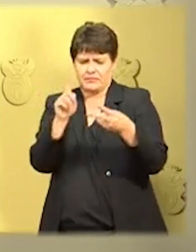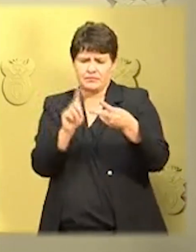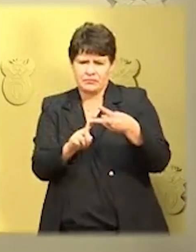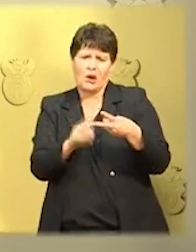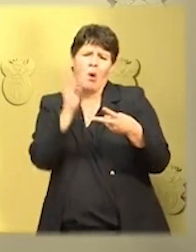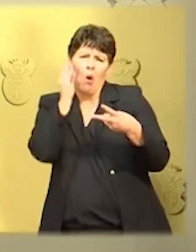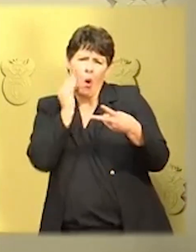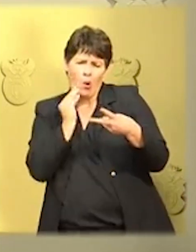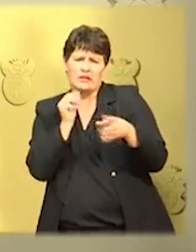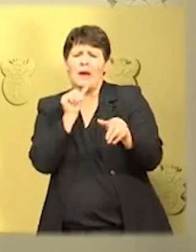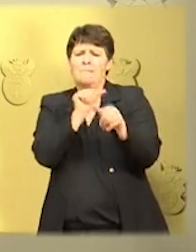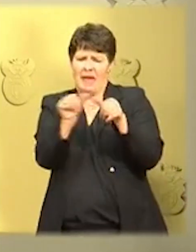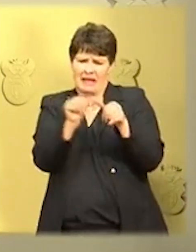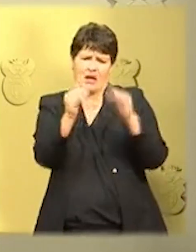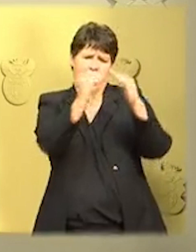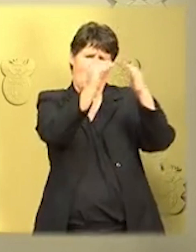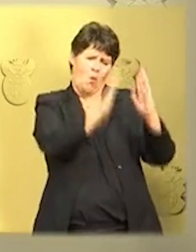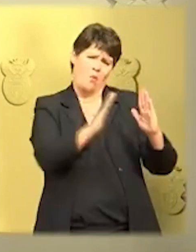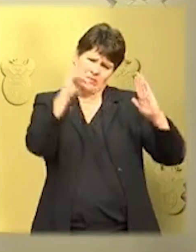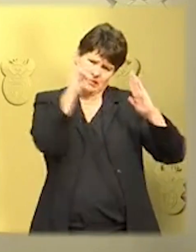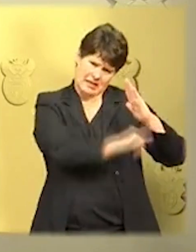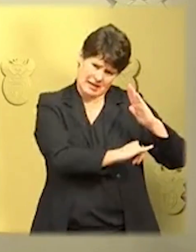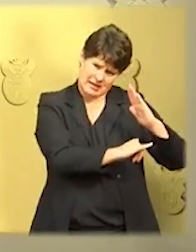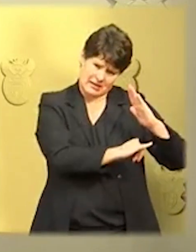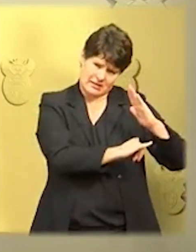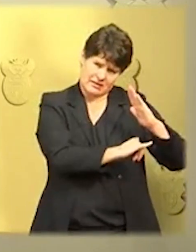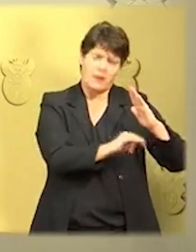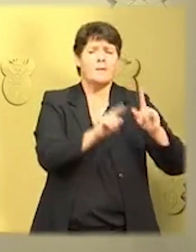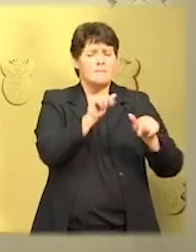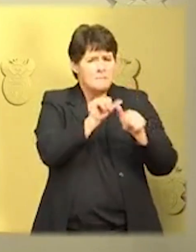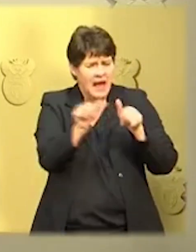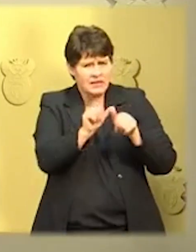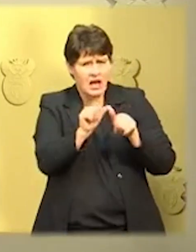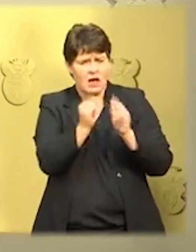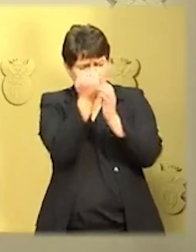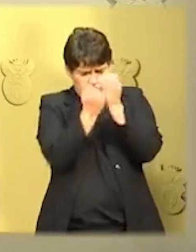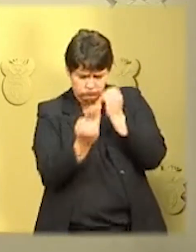and take additional precautions to isolate themselves.